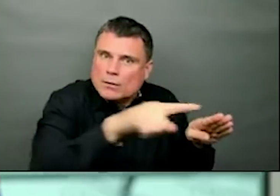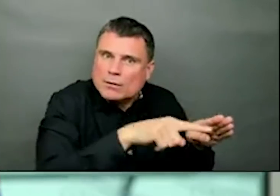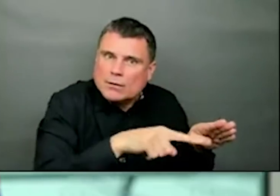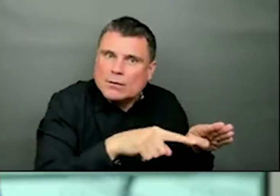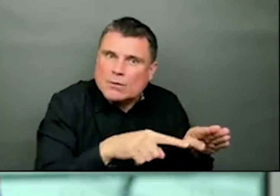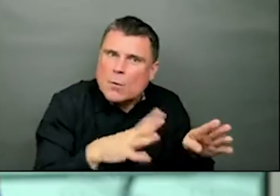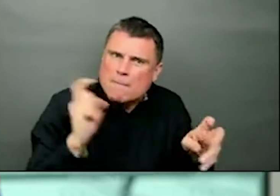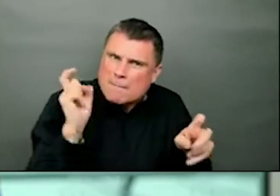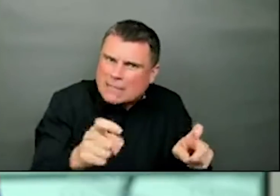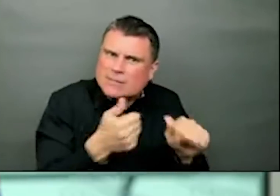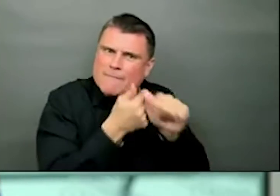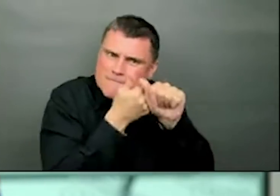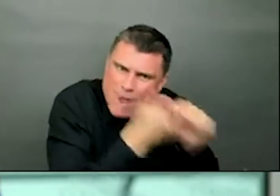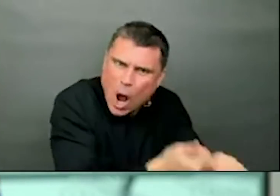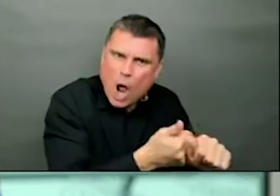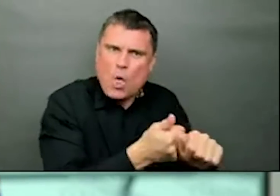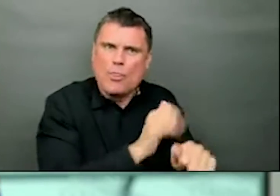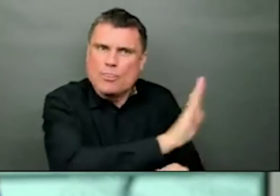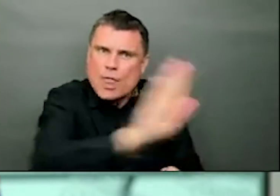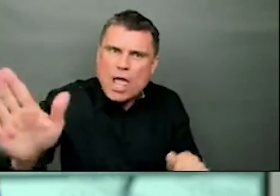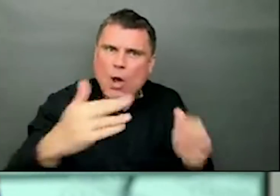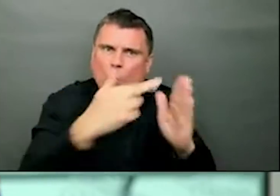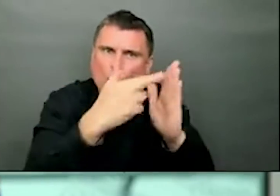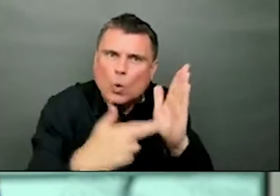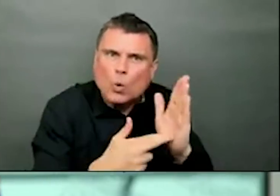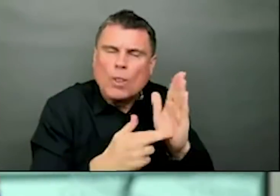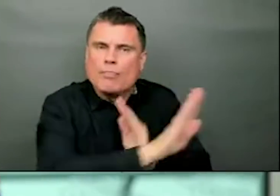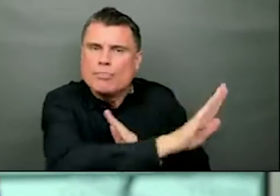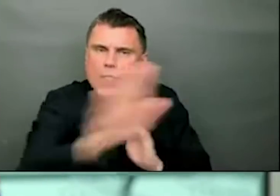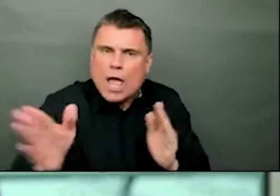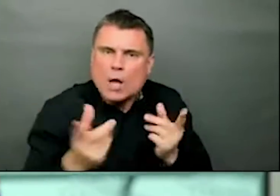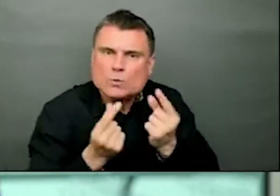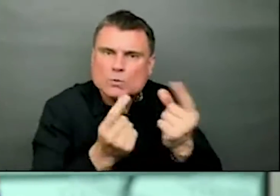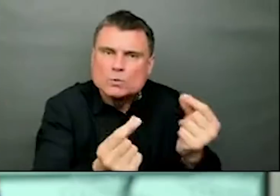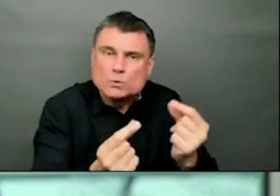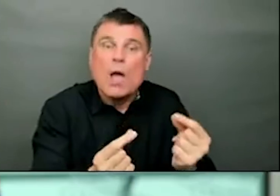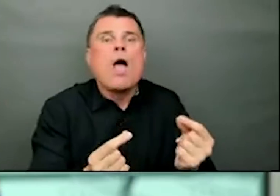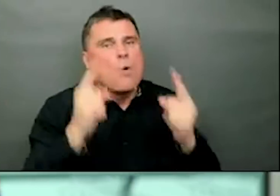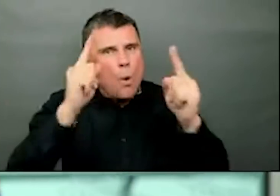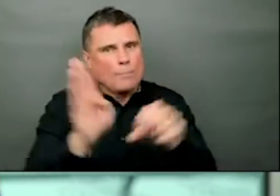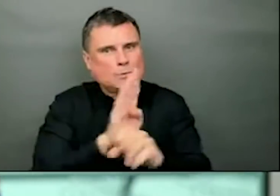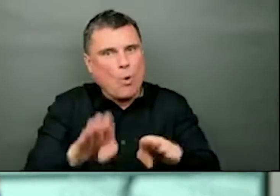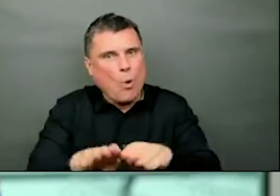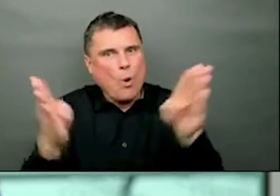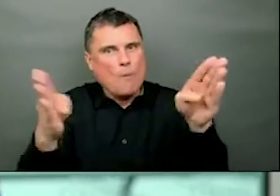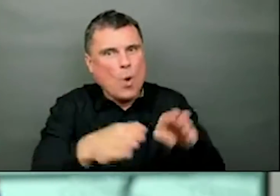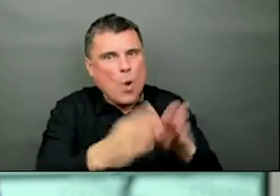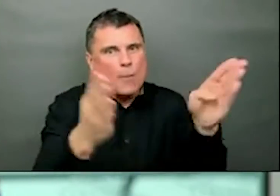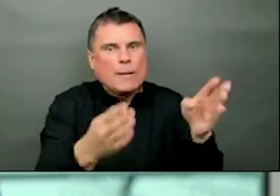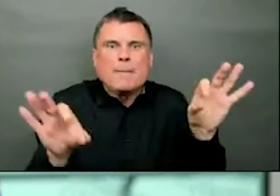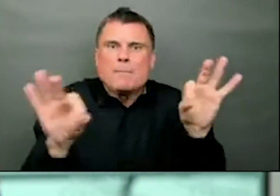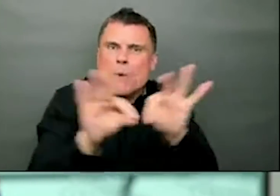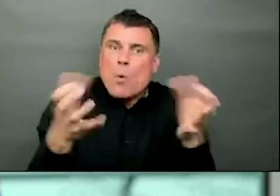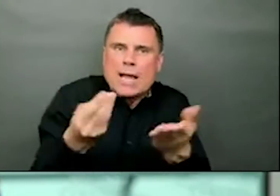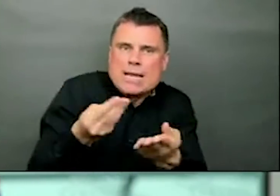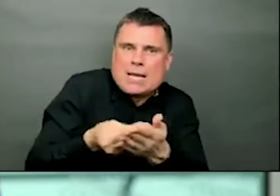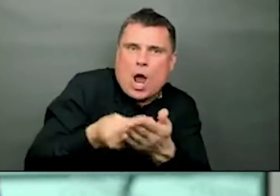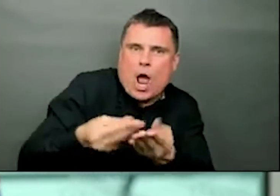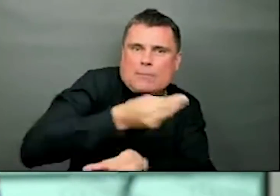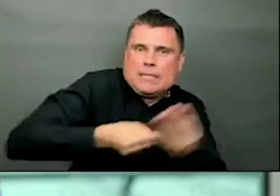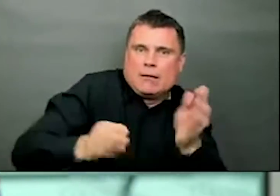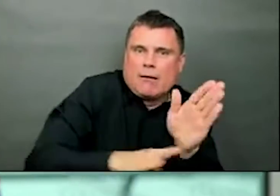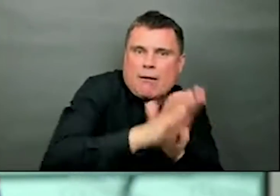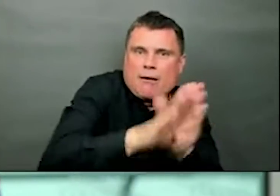But we know that the consequences of unemployment, of having these businesses in our communities closed,